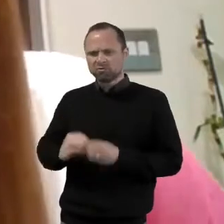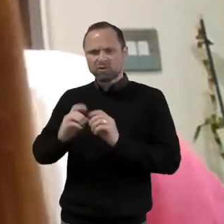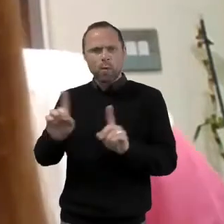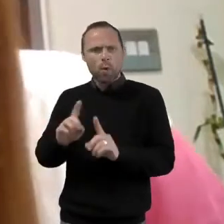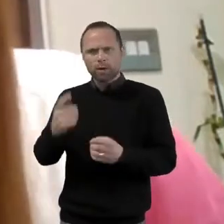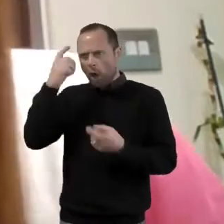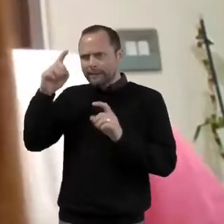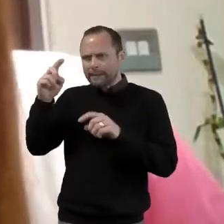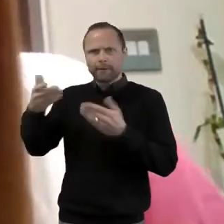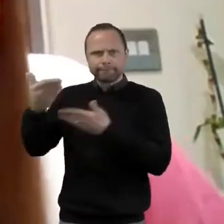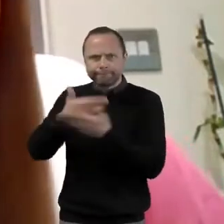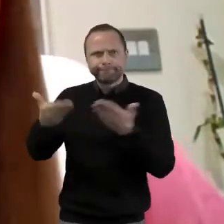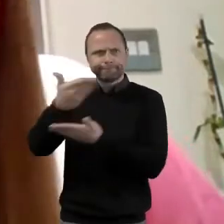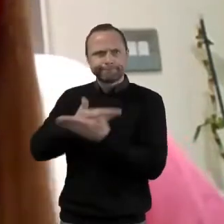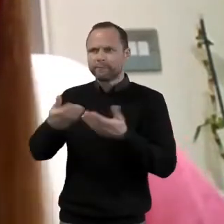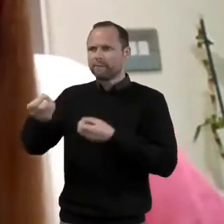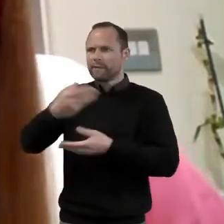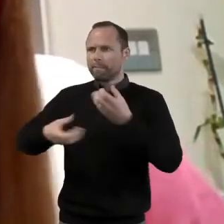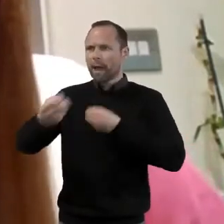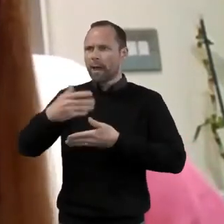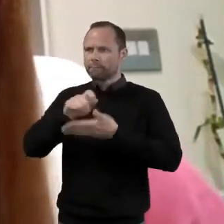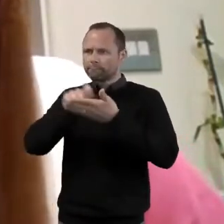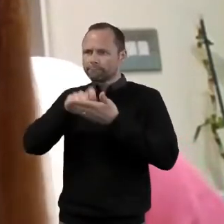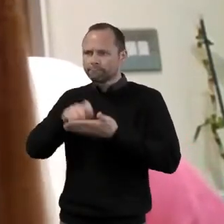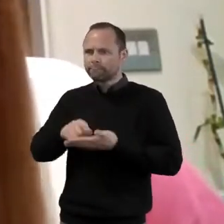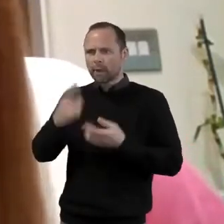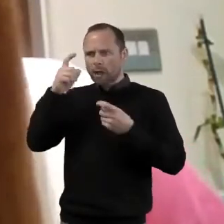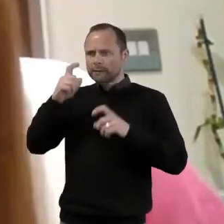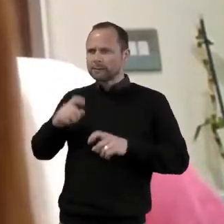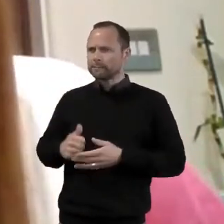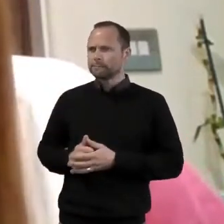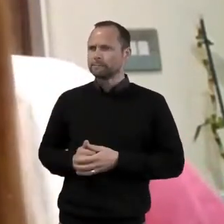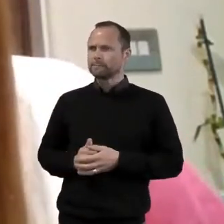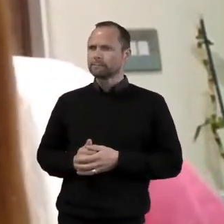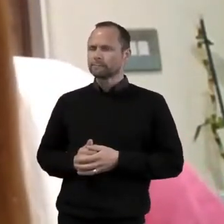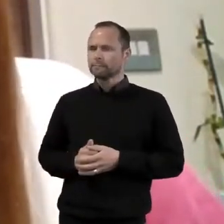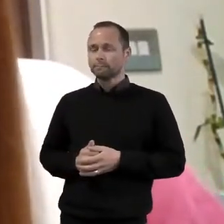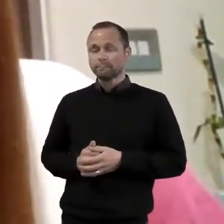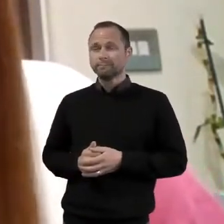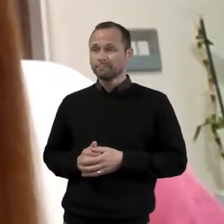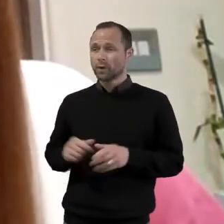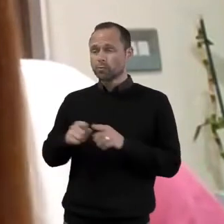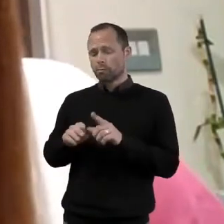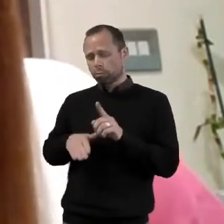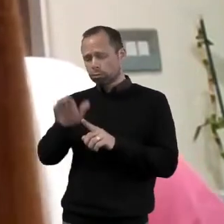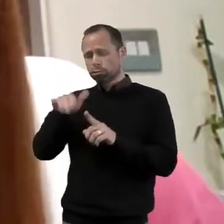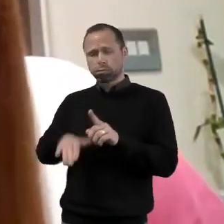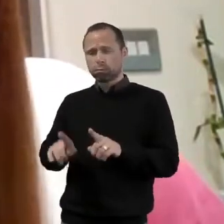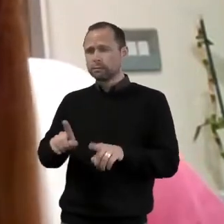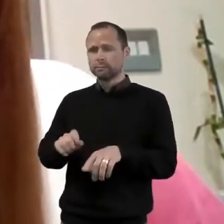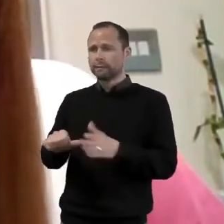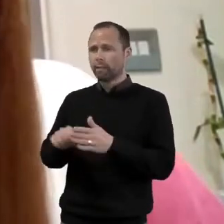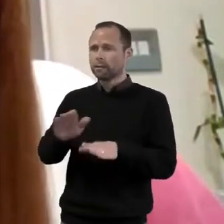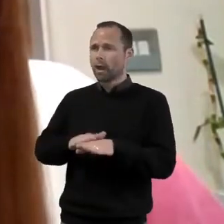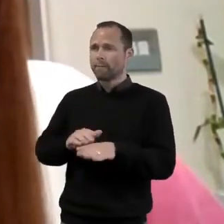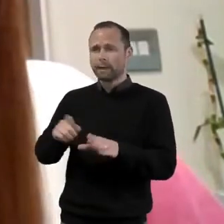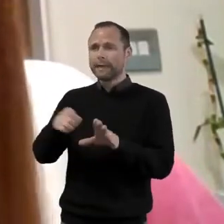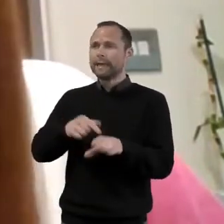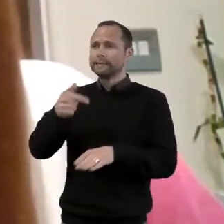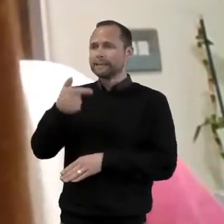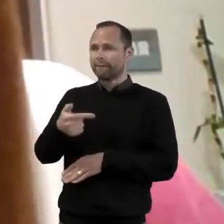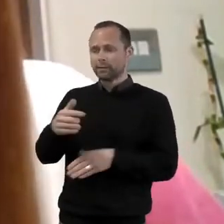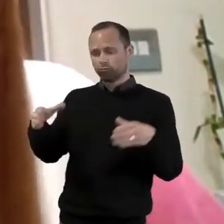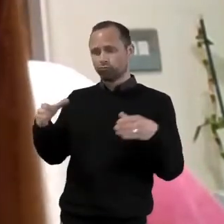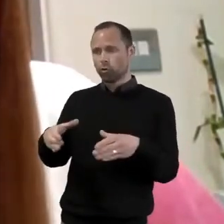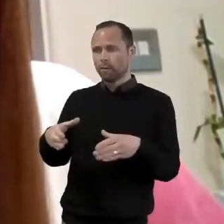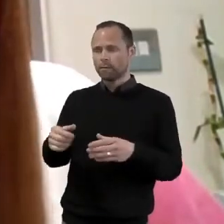And again, it has been another unsettled school year for our upcoming year sevens. How does your ministry